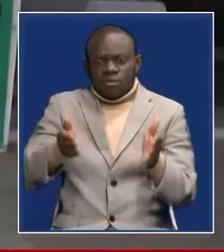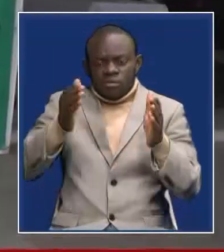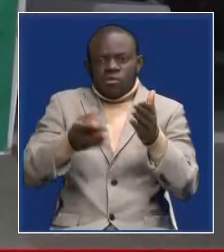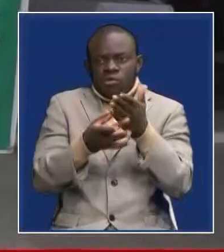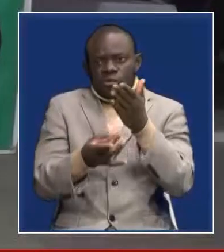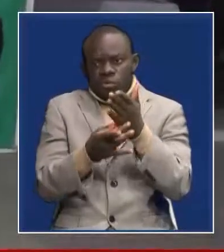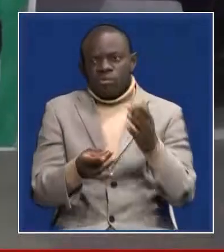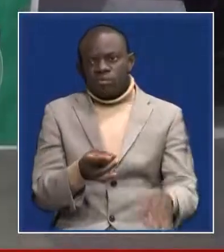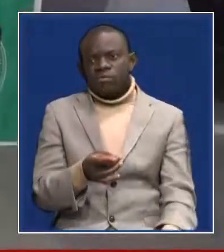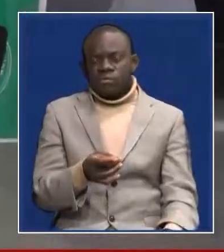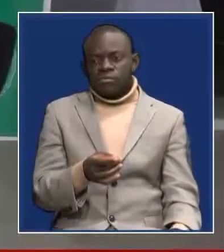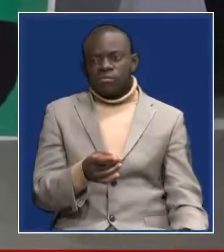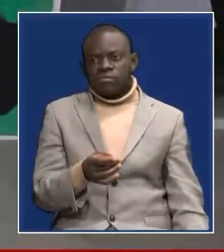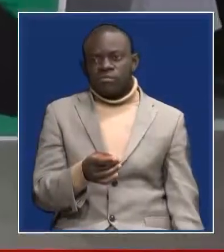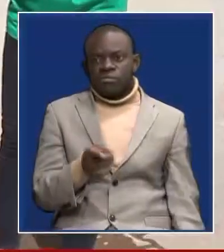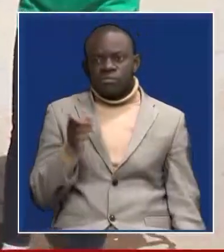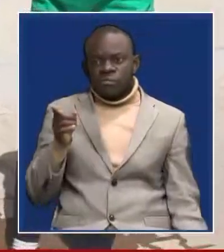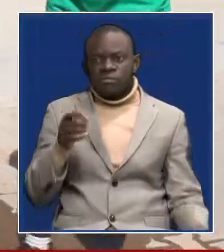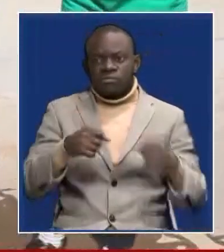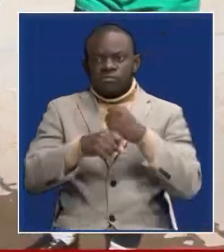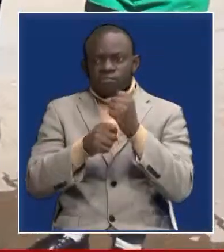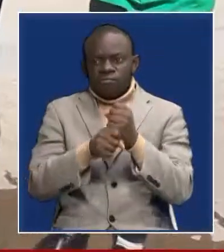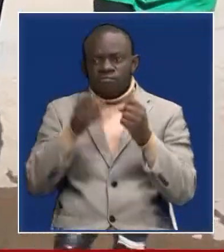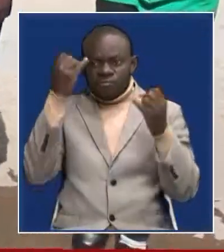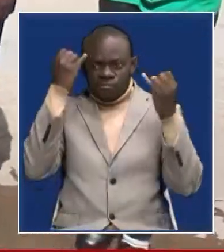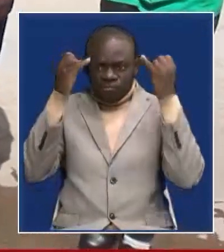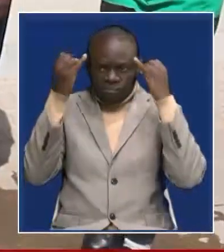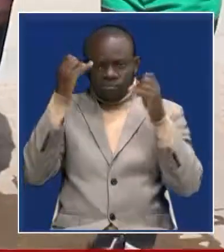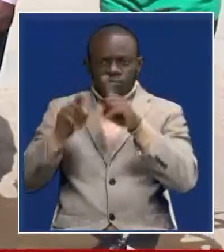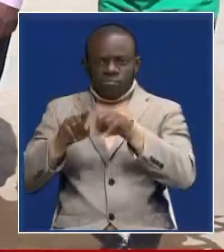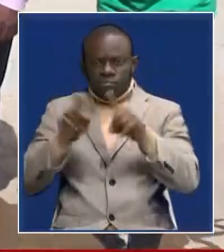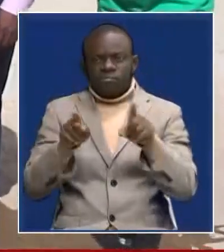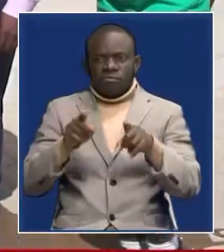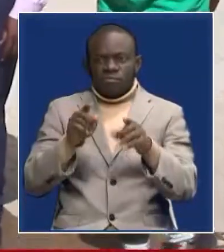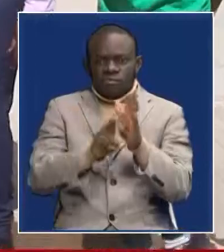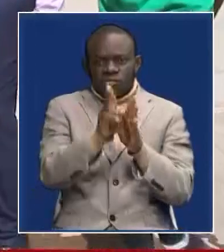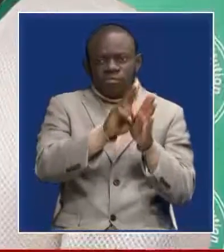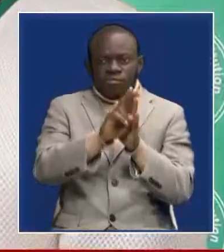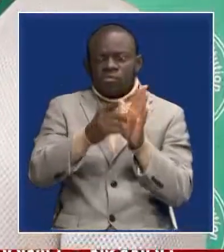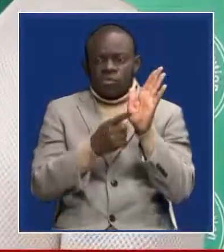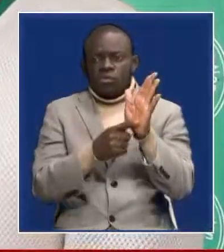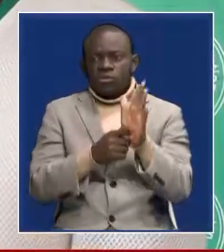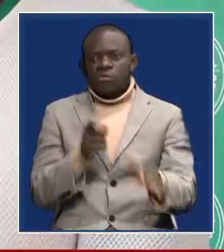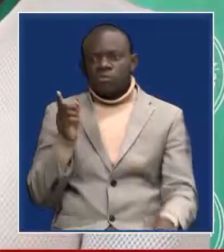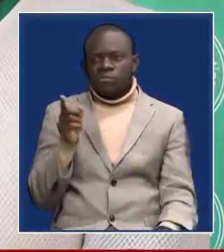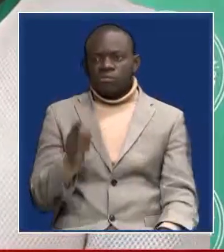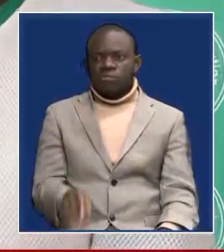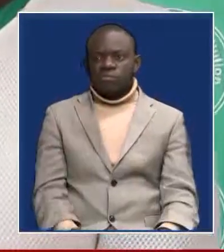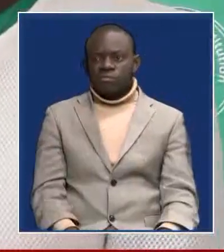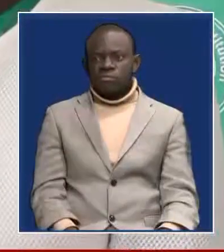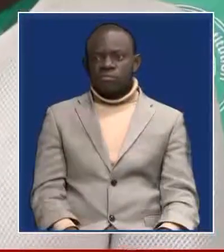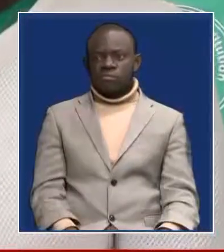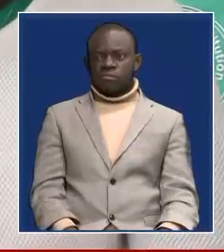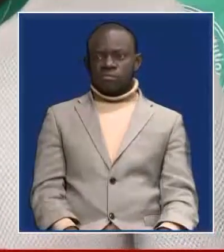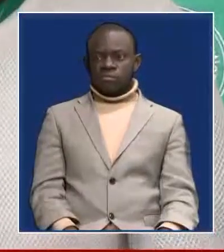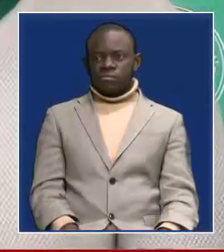other innovations have been showcased by students from different universities as well it's a wearable device